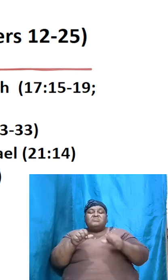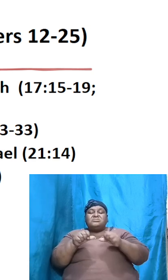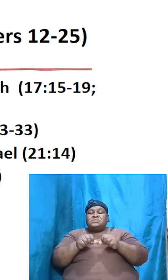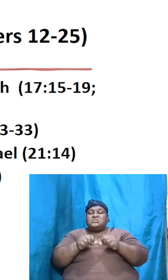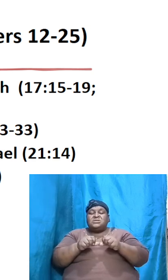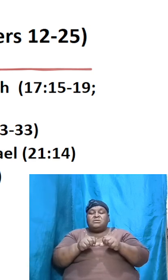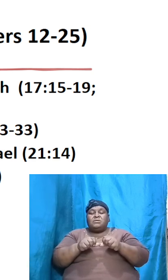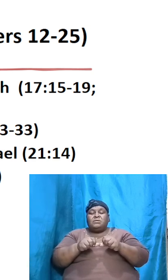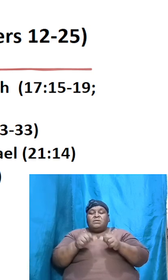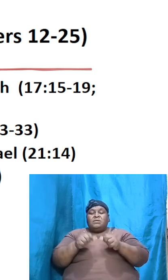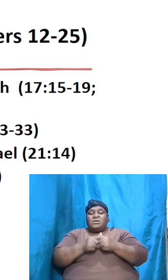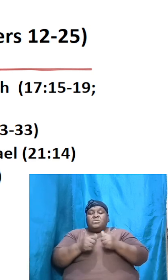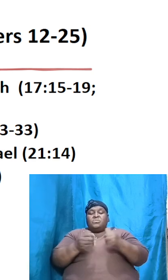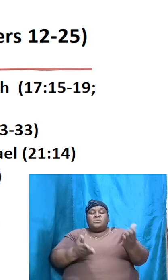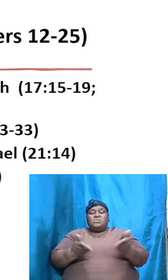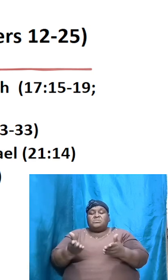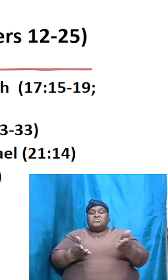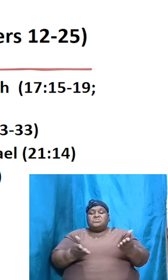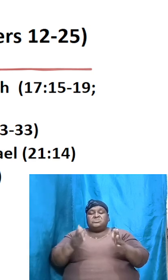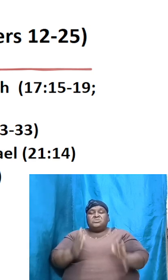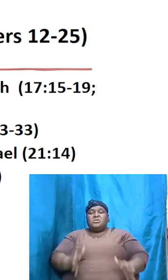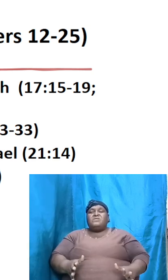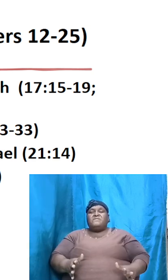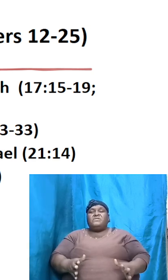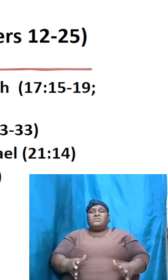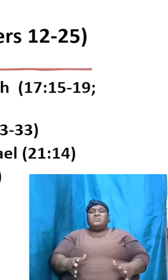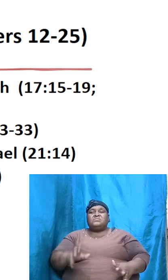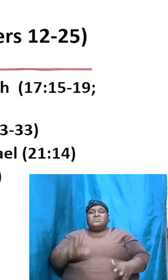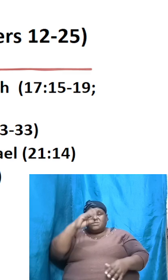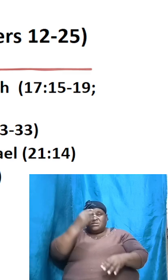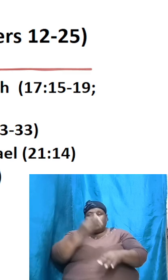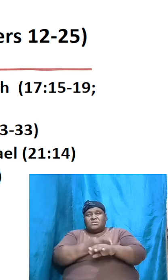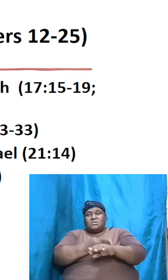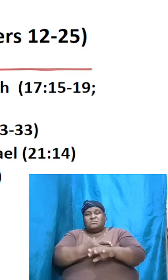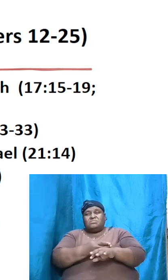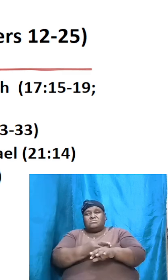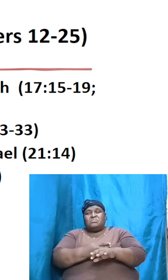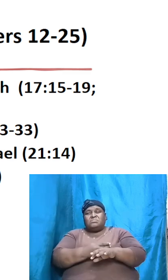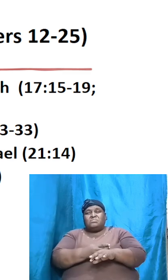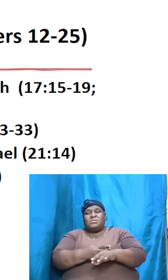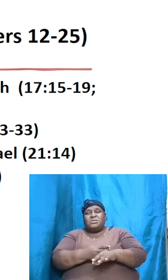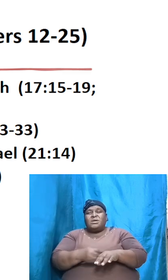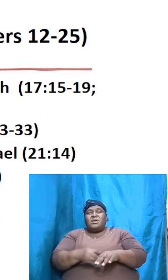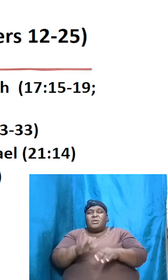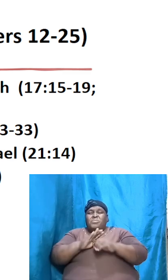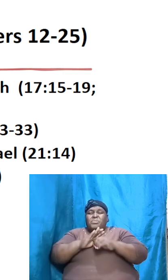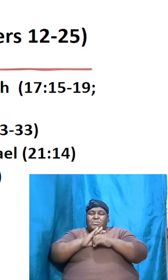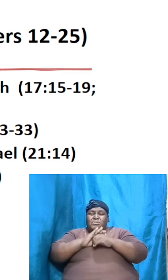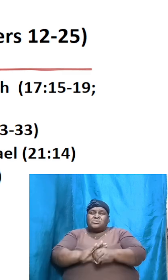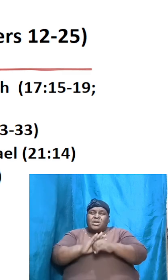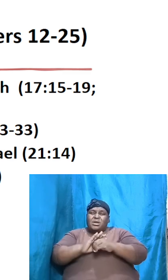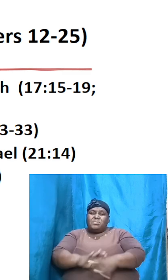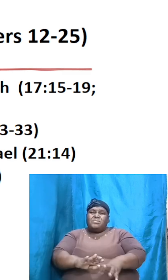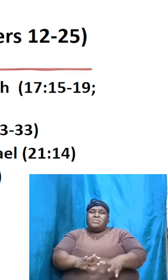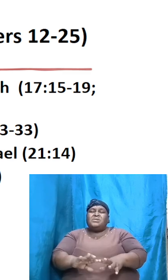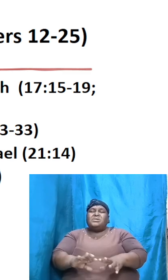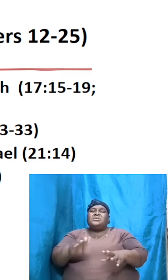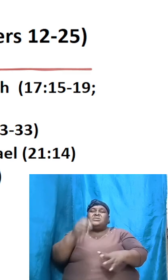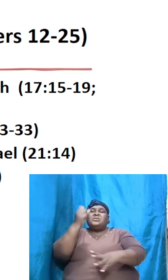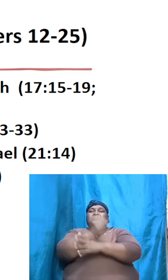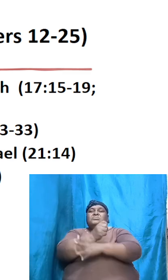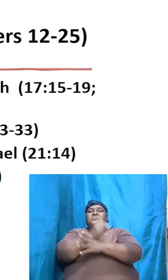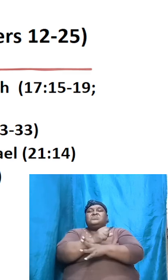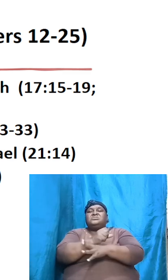and her child not going to be here with her son and she was down on Abraham to get rid of